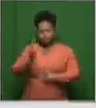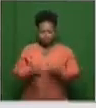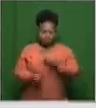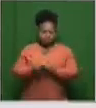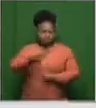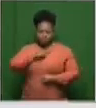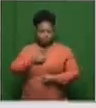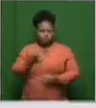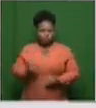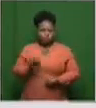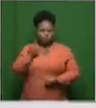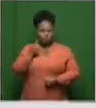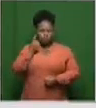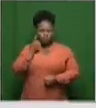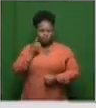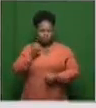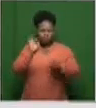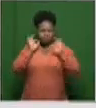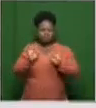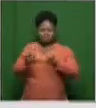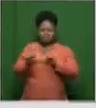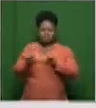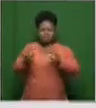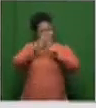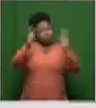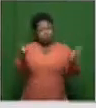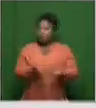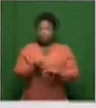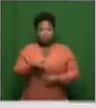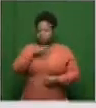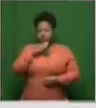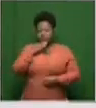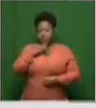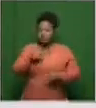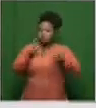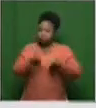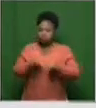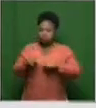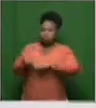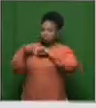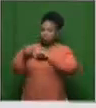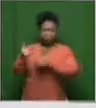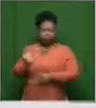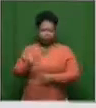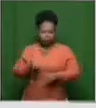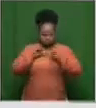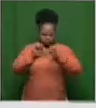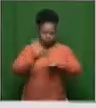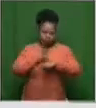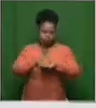because we have one effective vaccine now licensed in the world, it doesn't mean that the studies won't go on. And we're going to have different